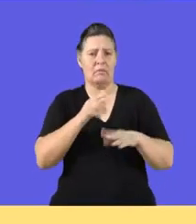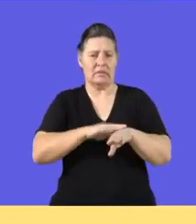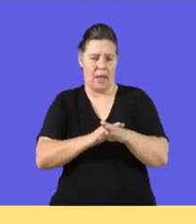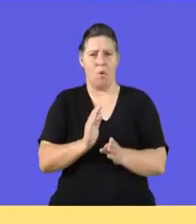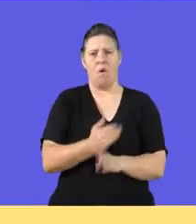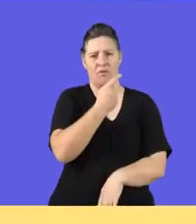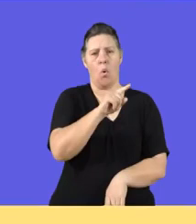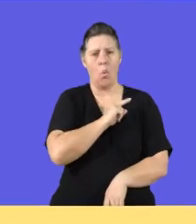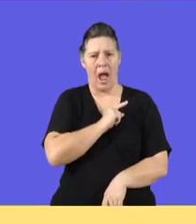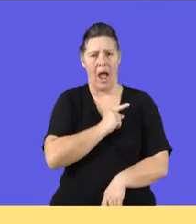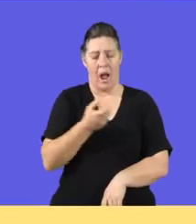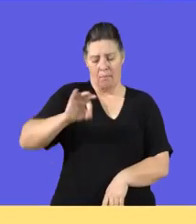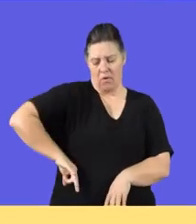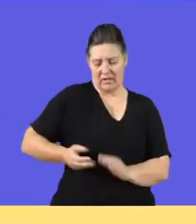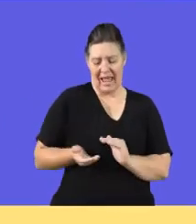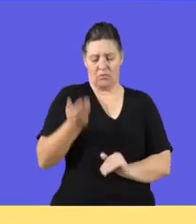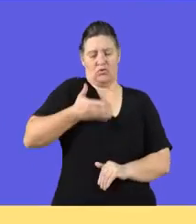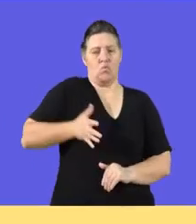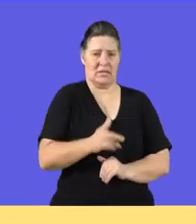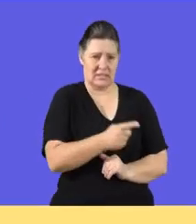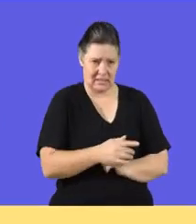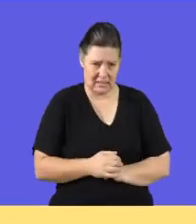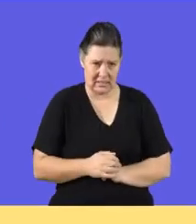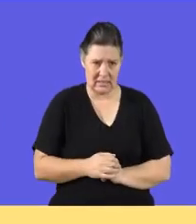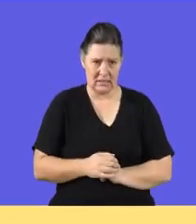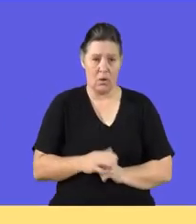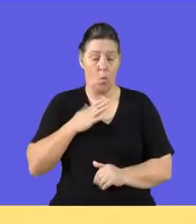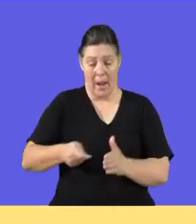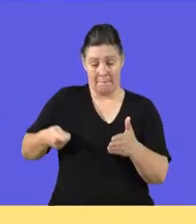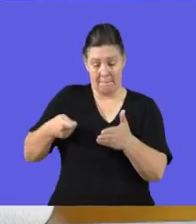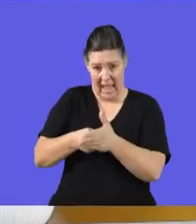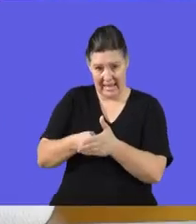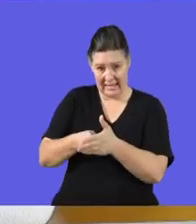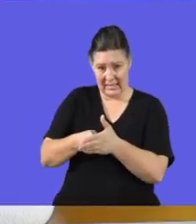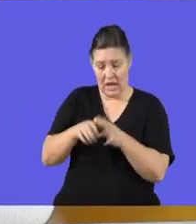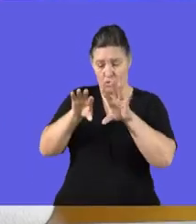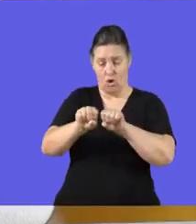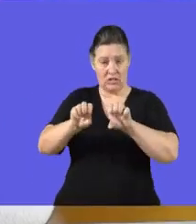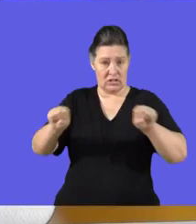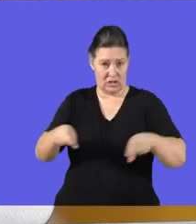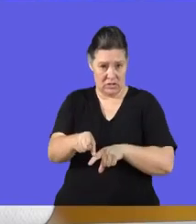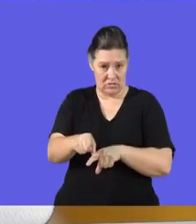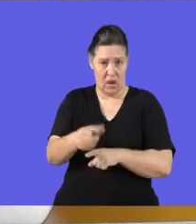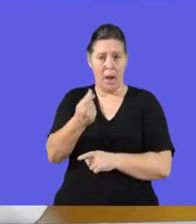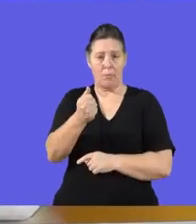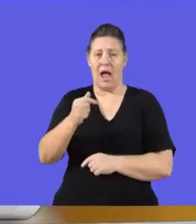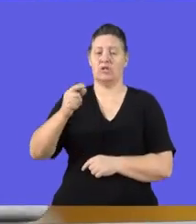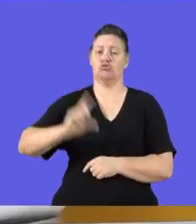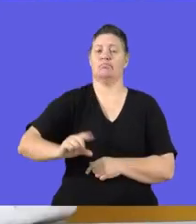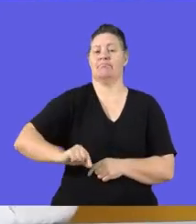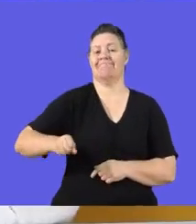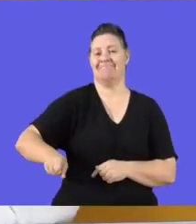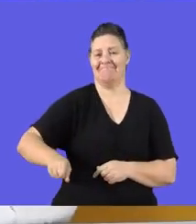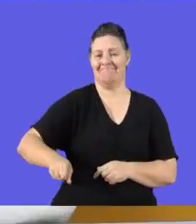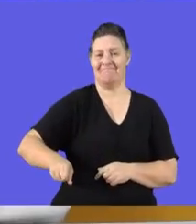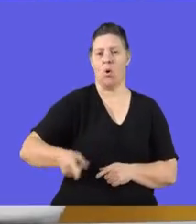as they wanted to increase their profits. So it's most likely that when we were buying these sausages, their price was